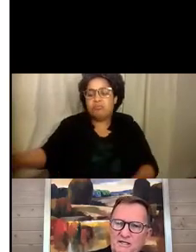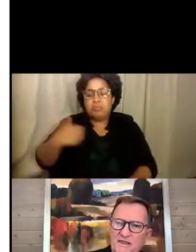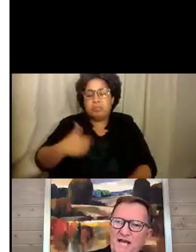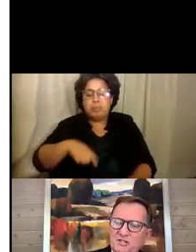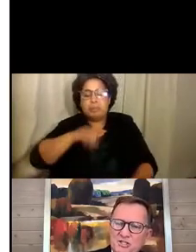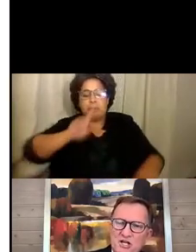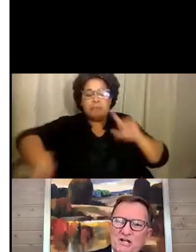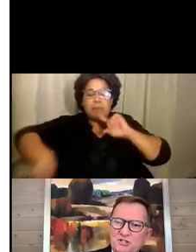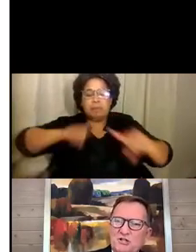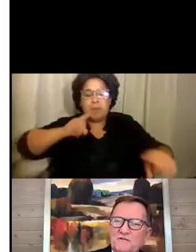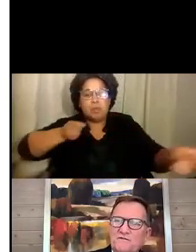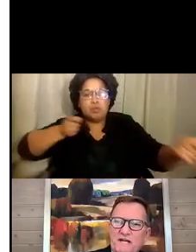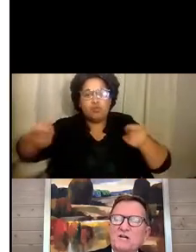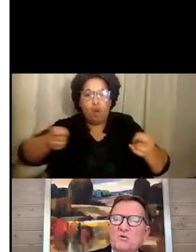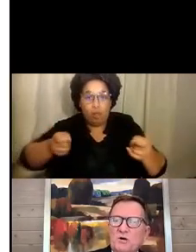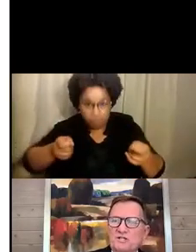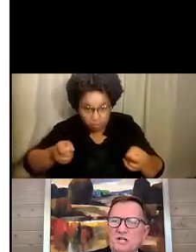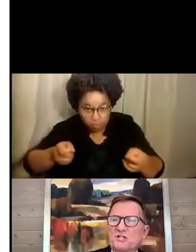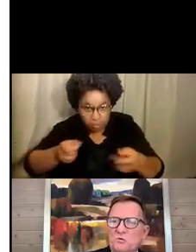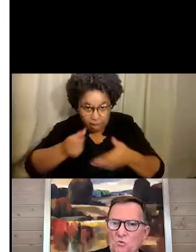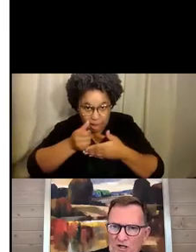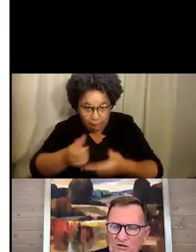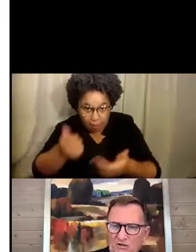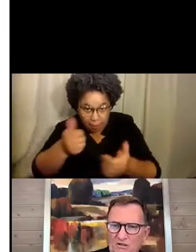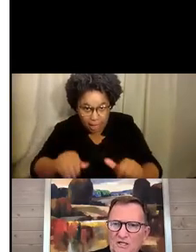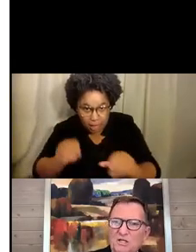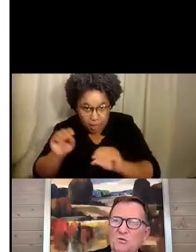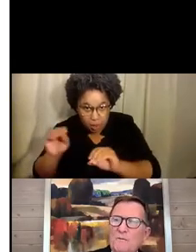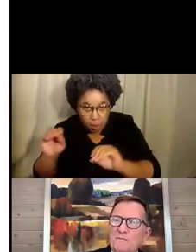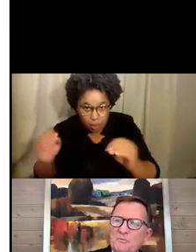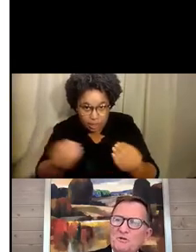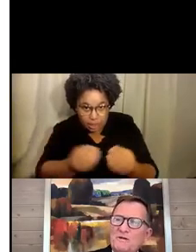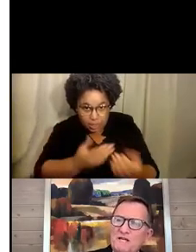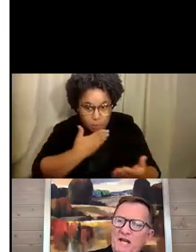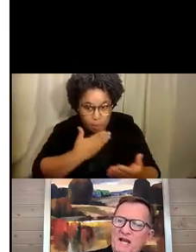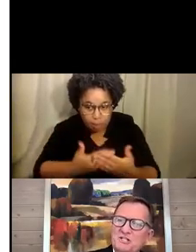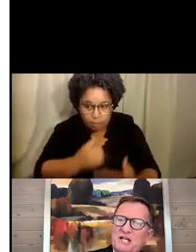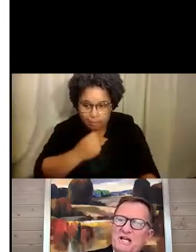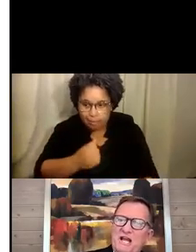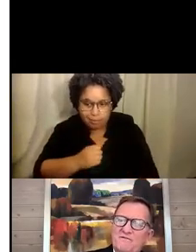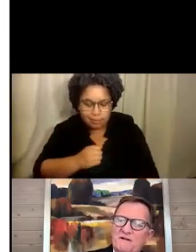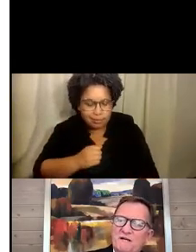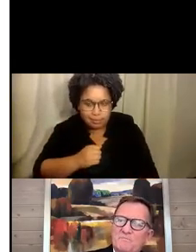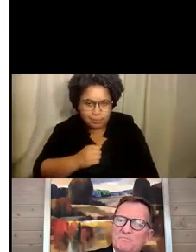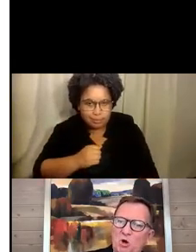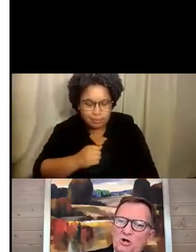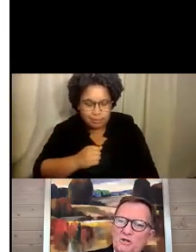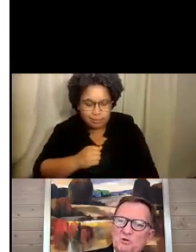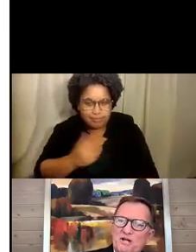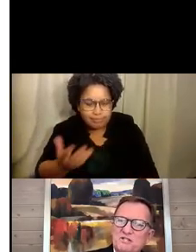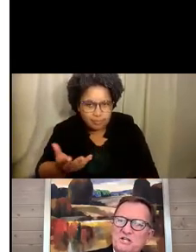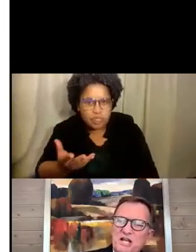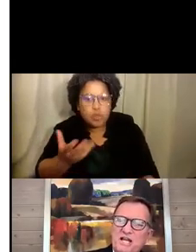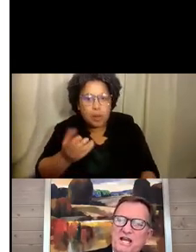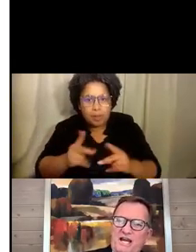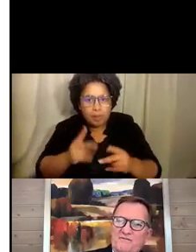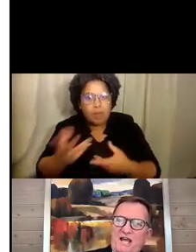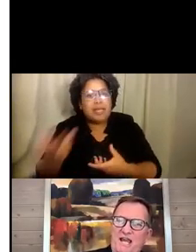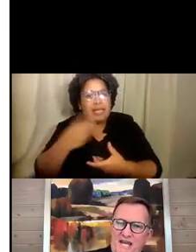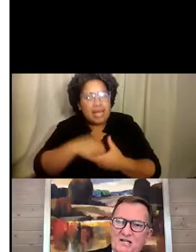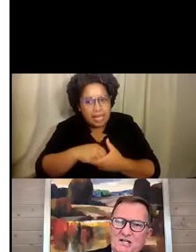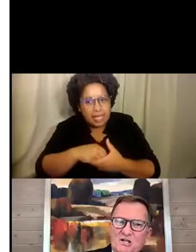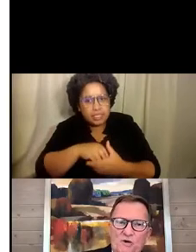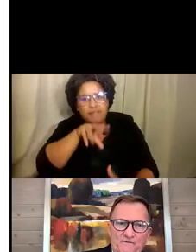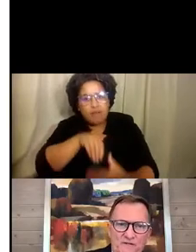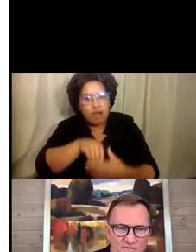that does not serve any organization well. You want people to be engaged and have part of the process and have